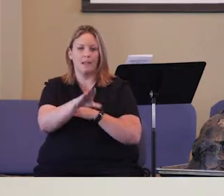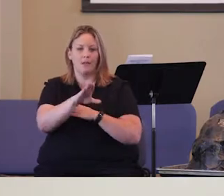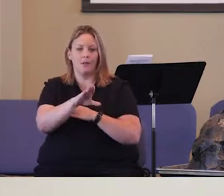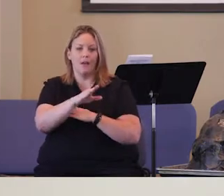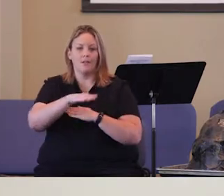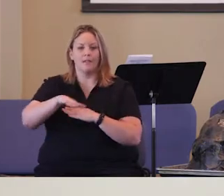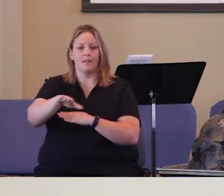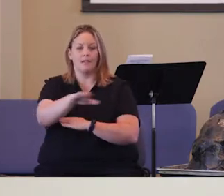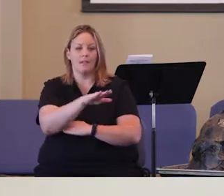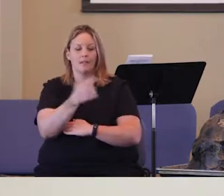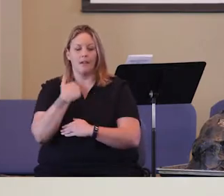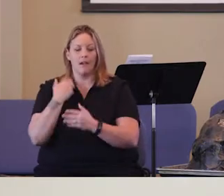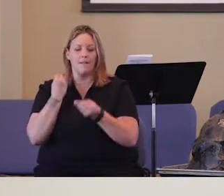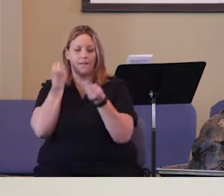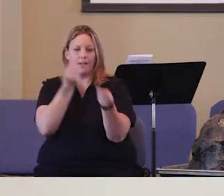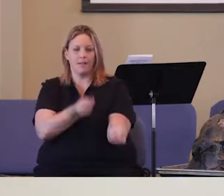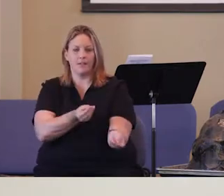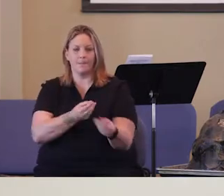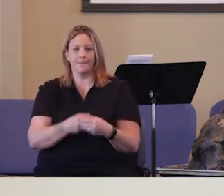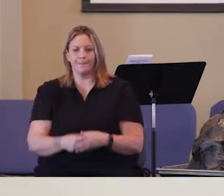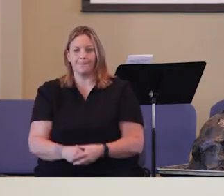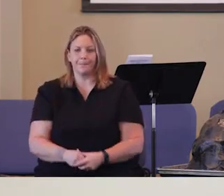land which I have given them.